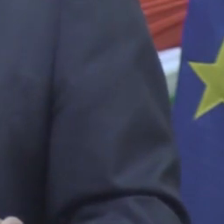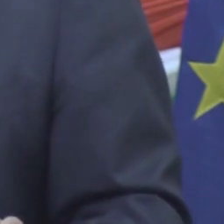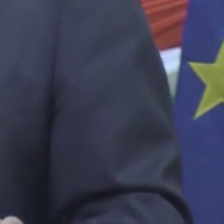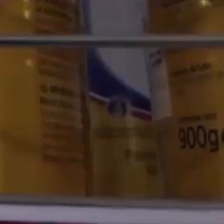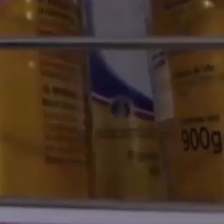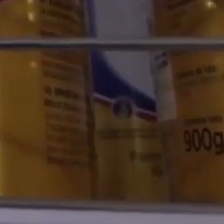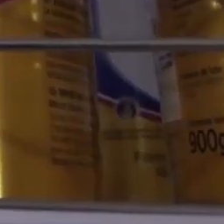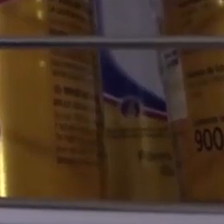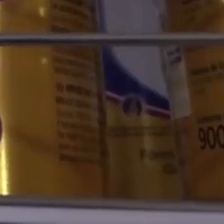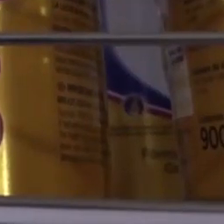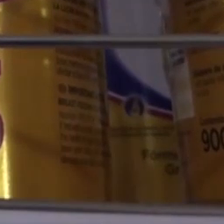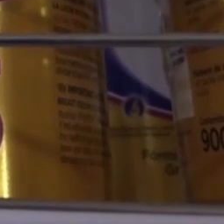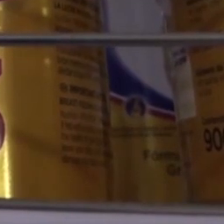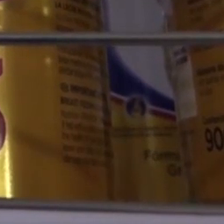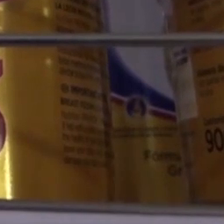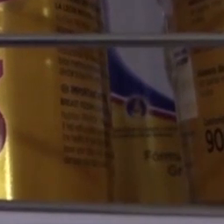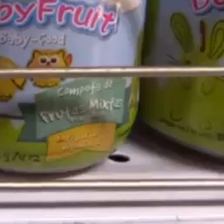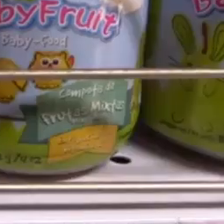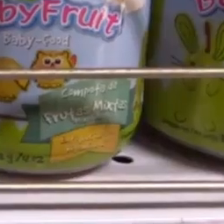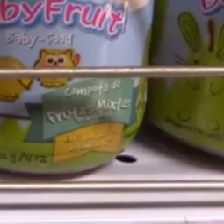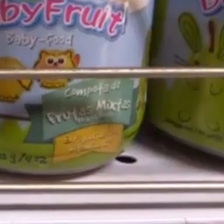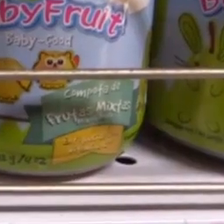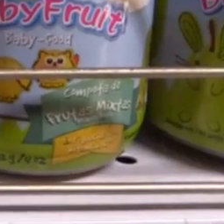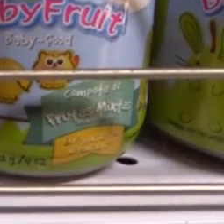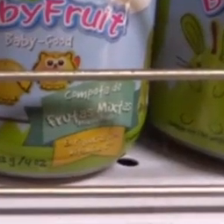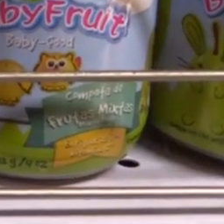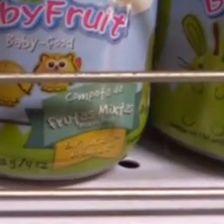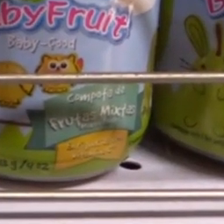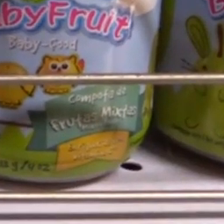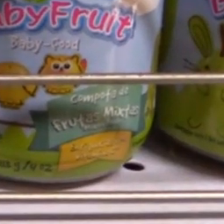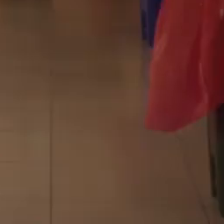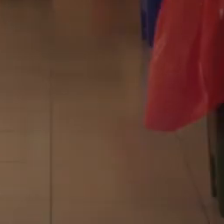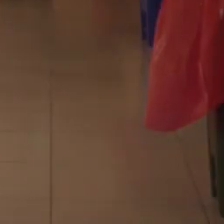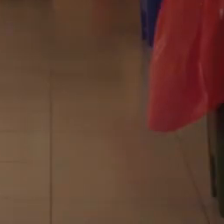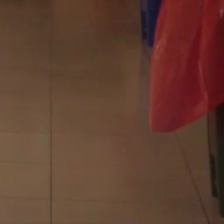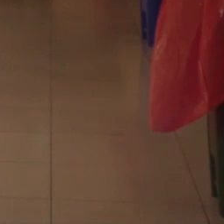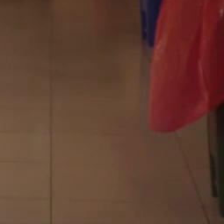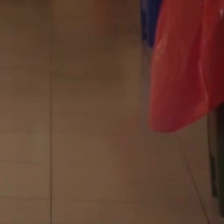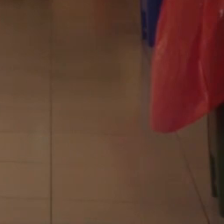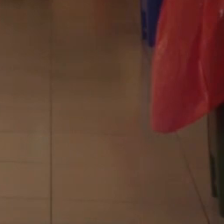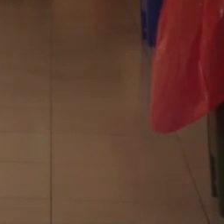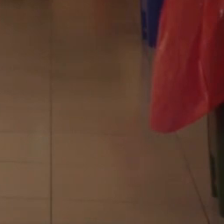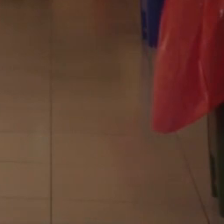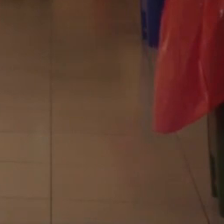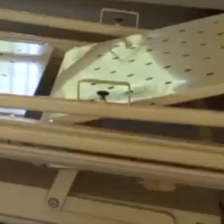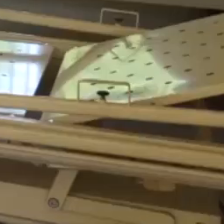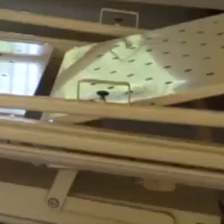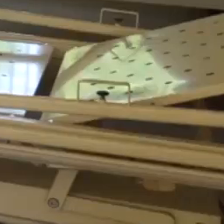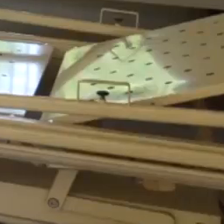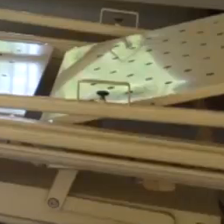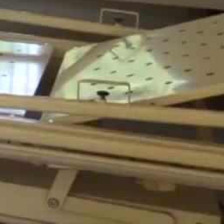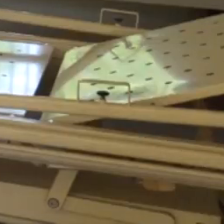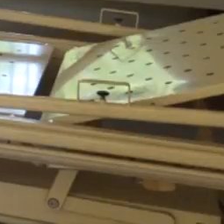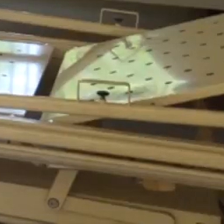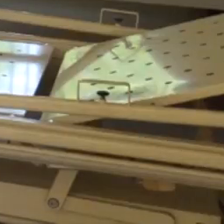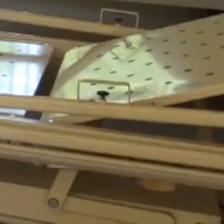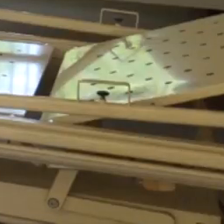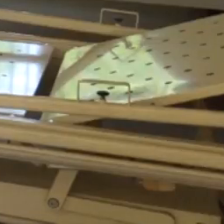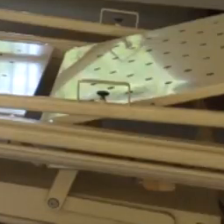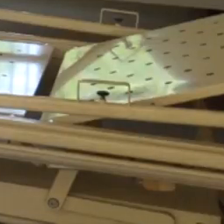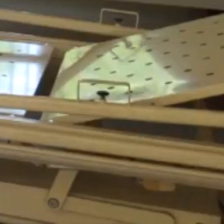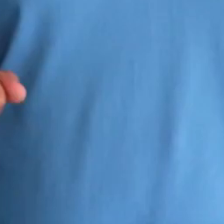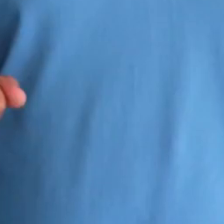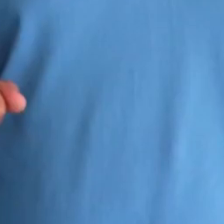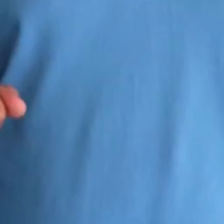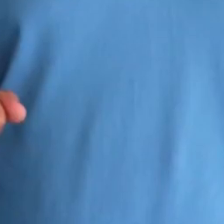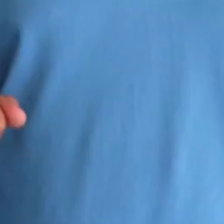commemorated baby food will be subsidized for 50 percent psychiatric center will also take in covet